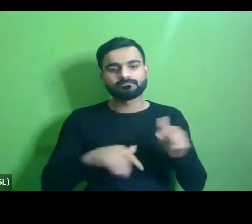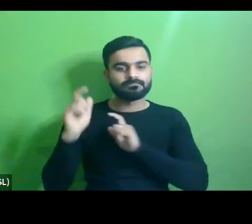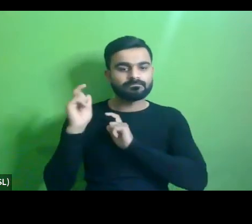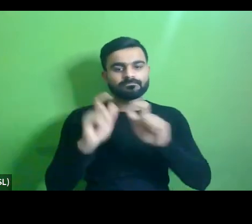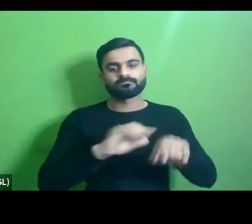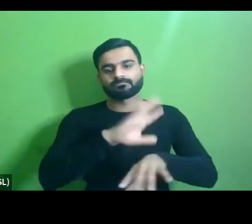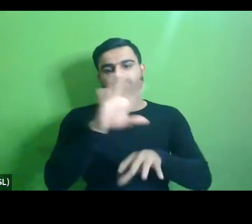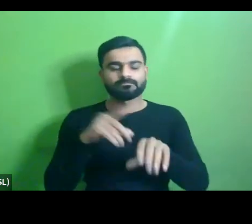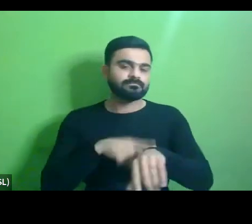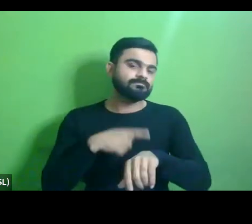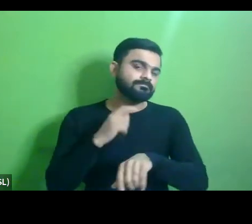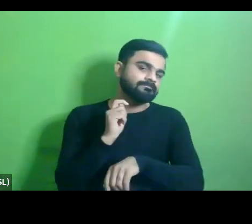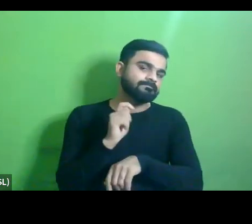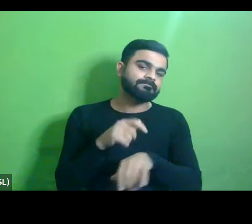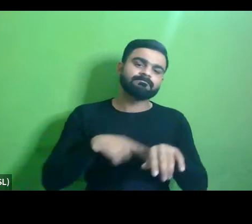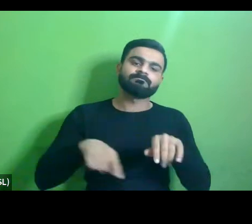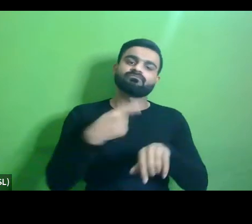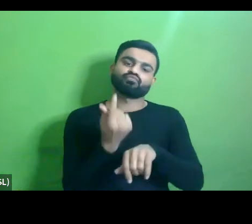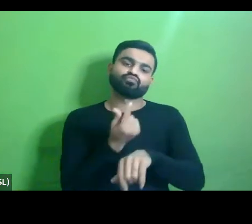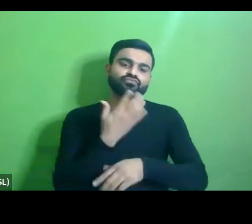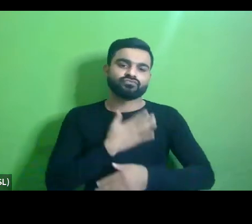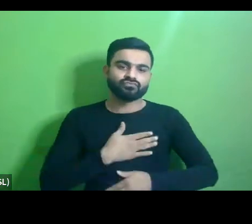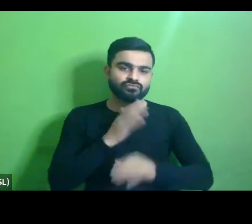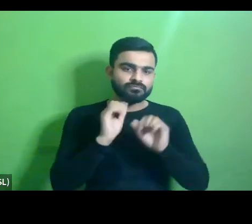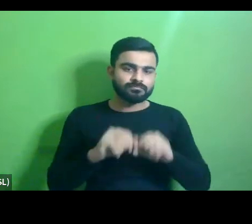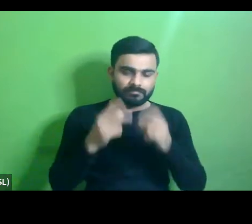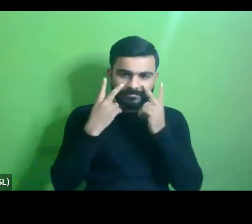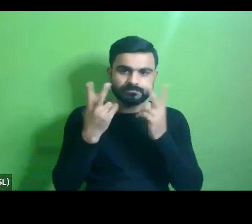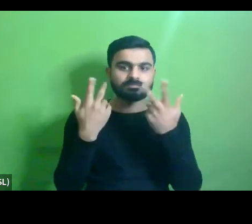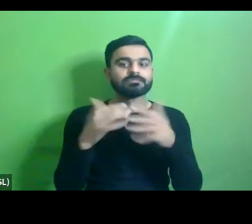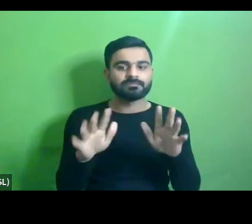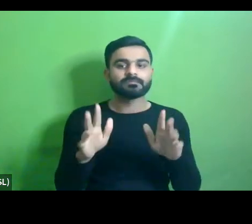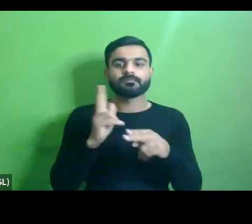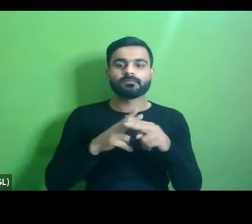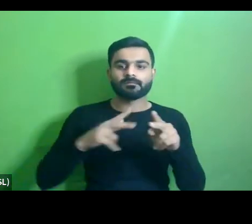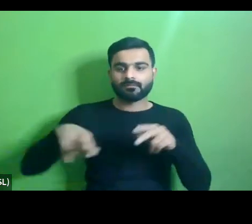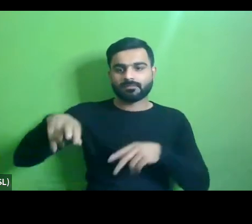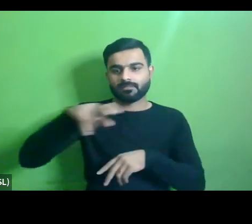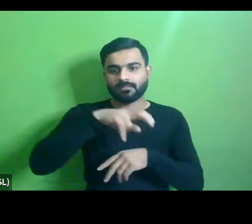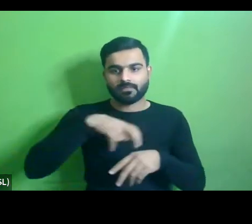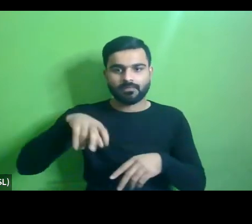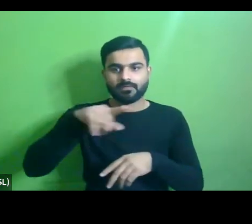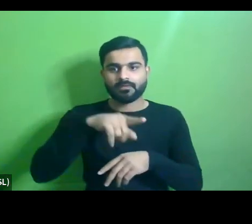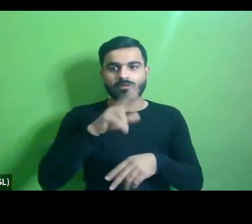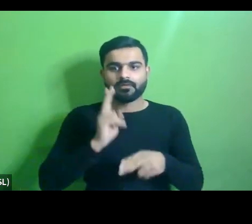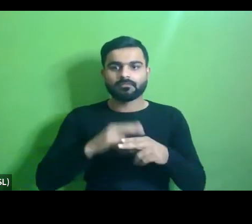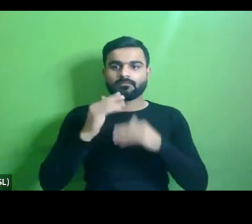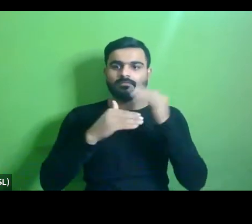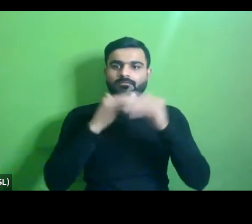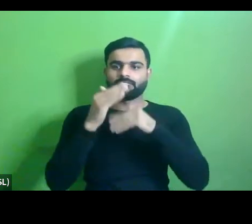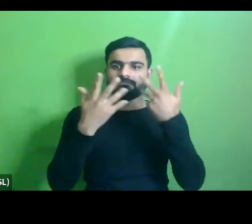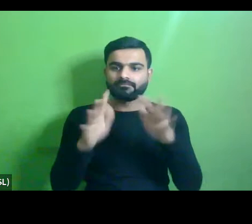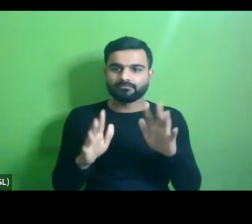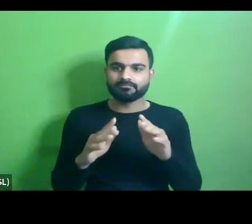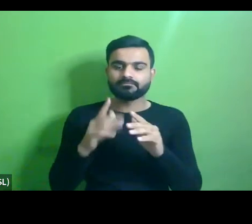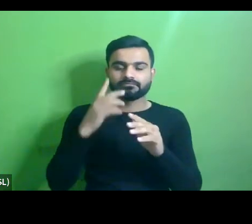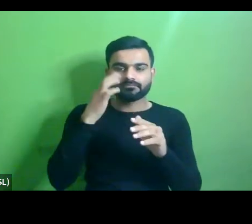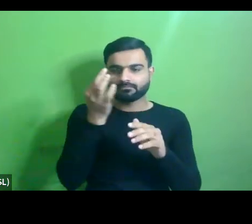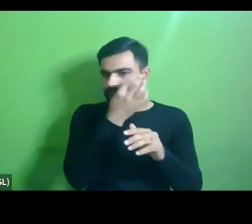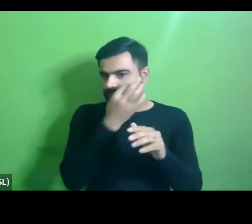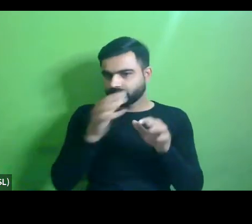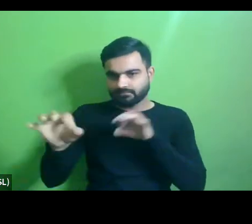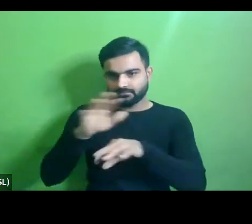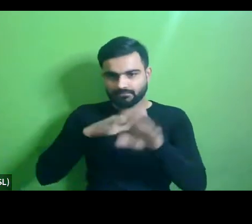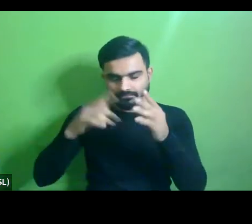also to spend time and whether we see that the pedestrian plazas that have been developed in cities like chennai under the smart cities